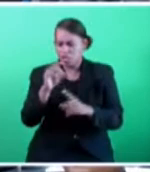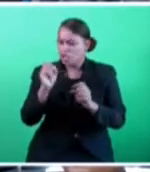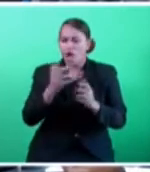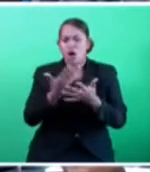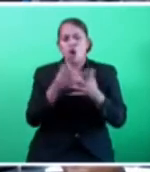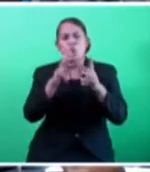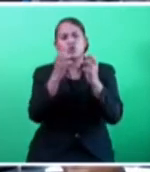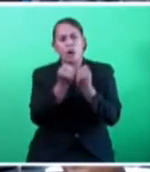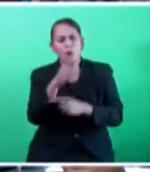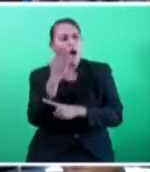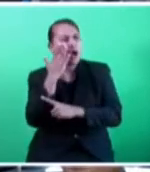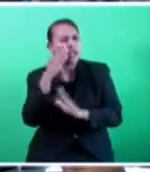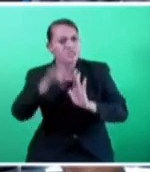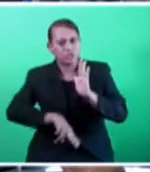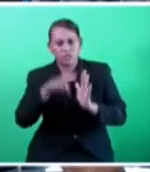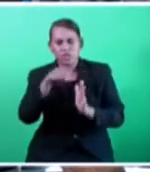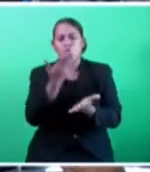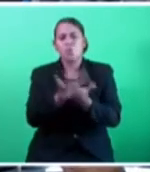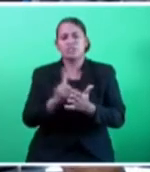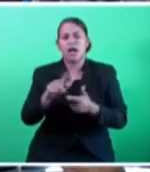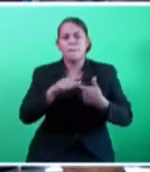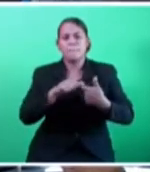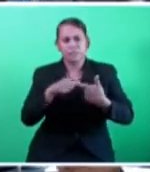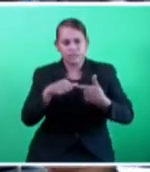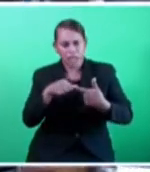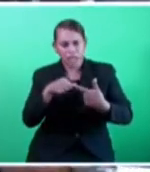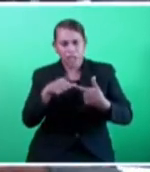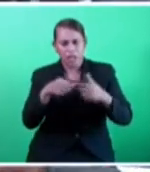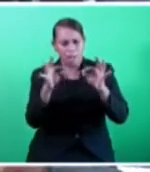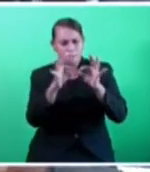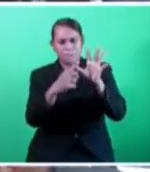awareness on the plastic band. Mr. Speaker Say,